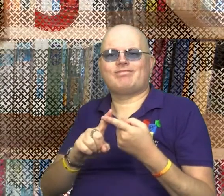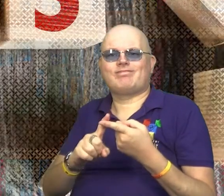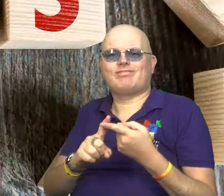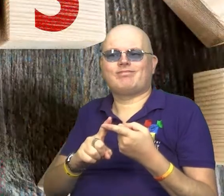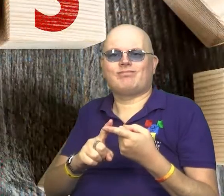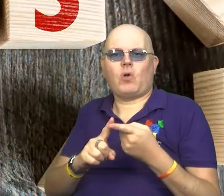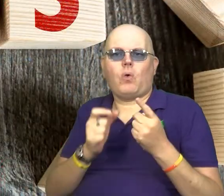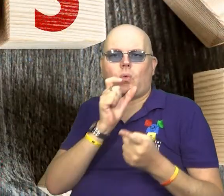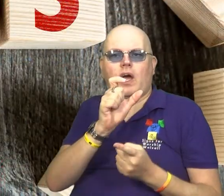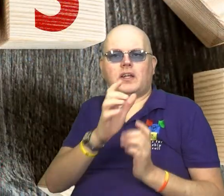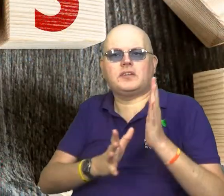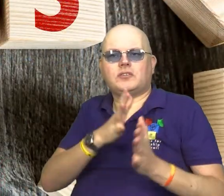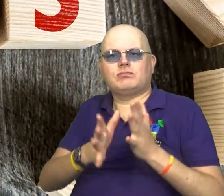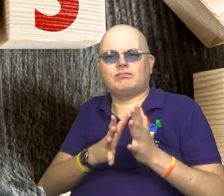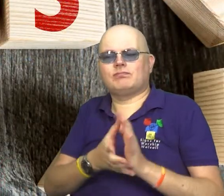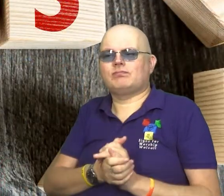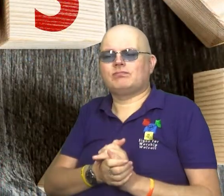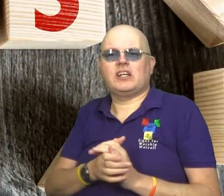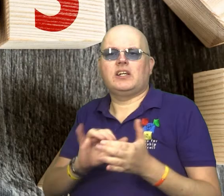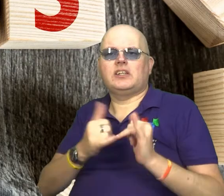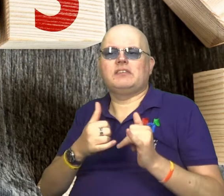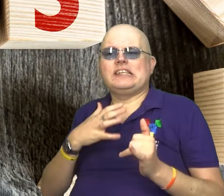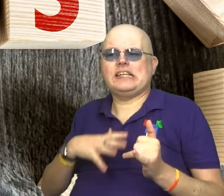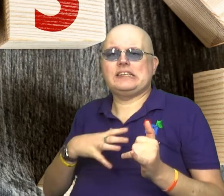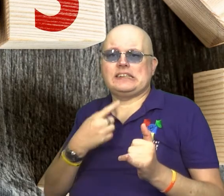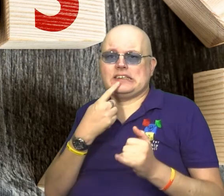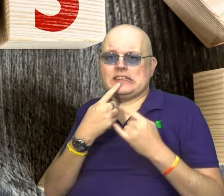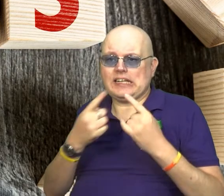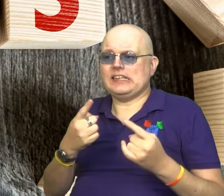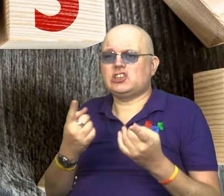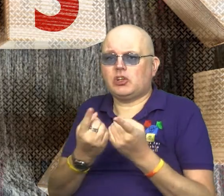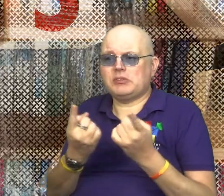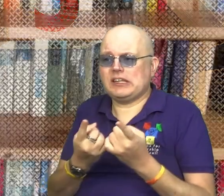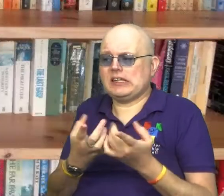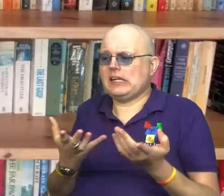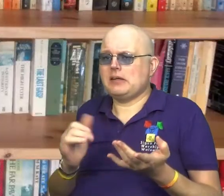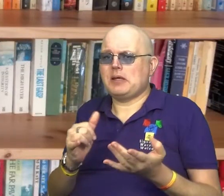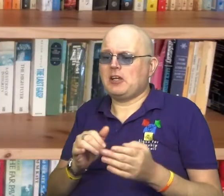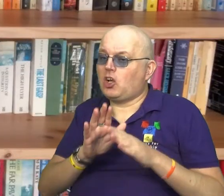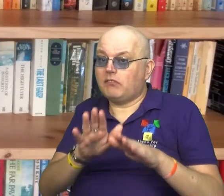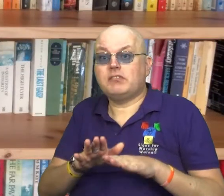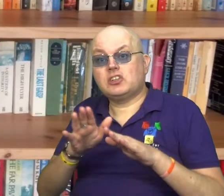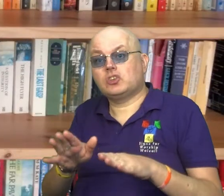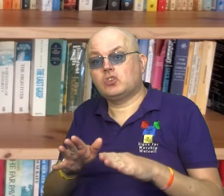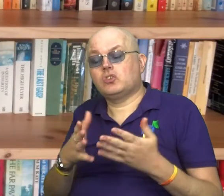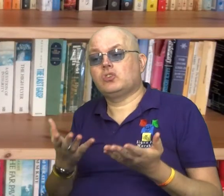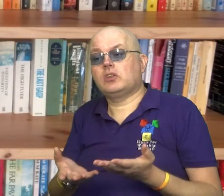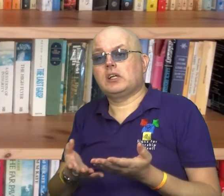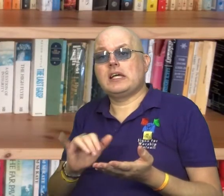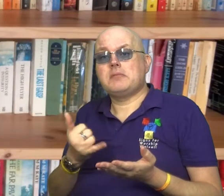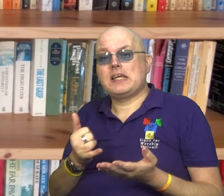Firstly, with words. Sometimes we need to say something. It may be words of comfort.